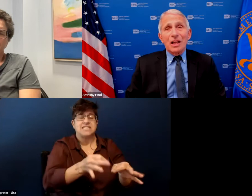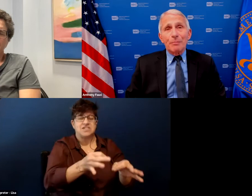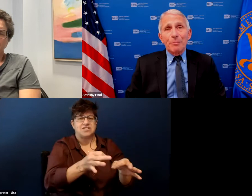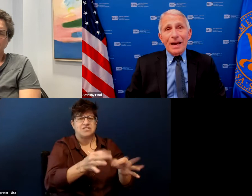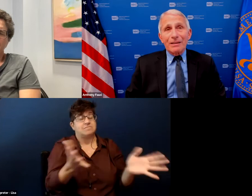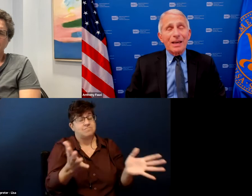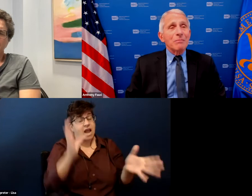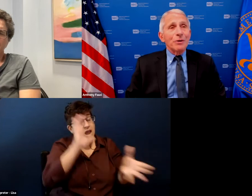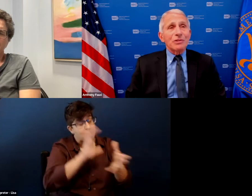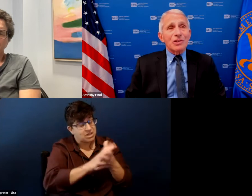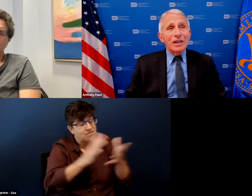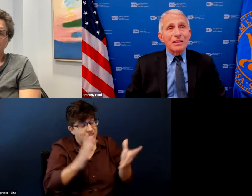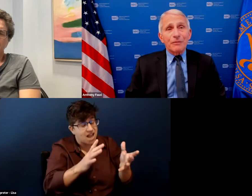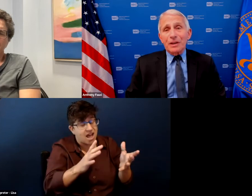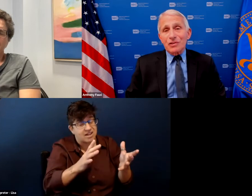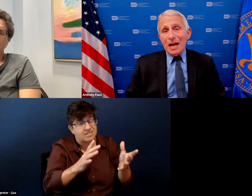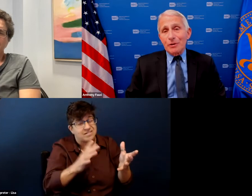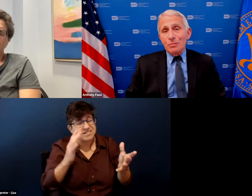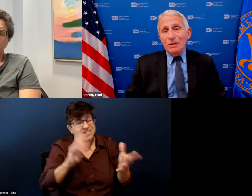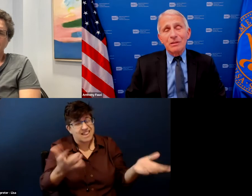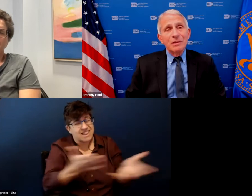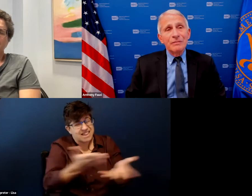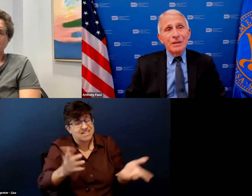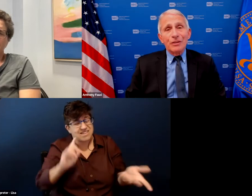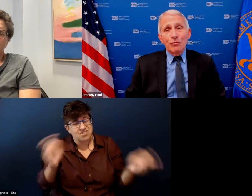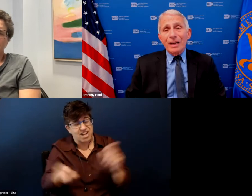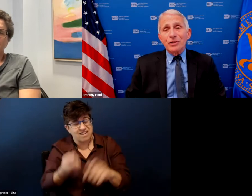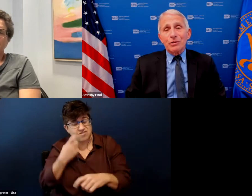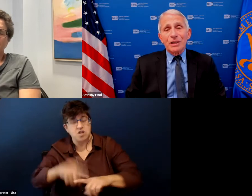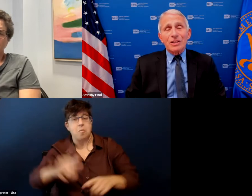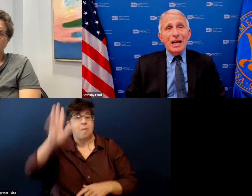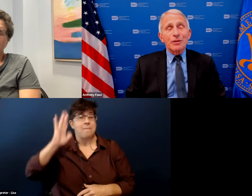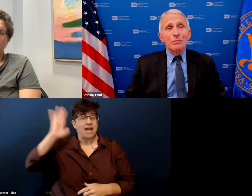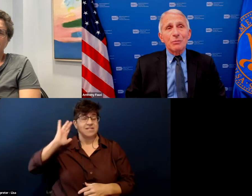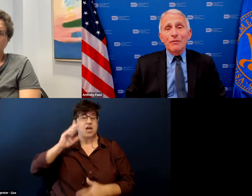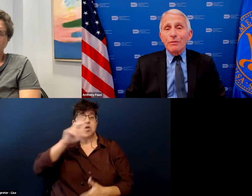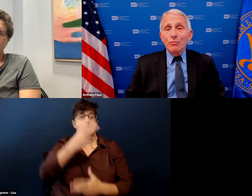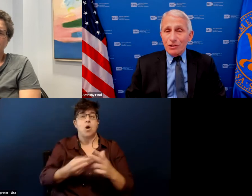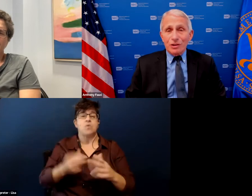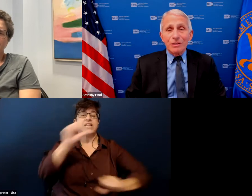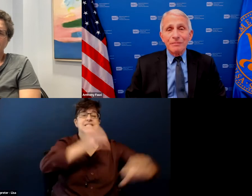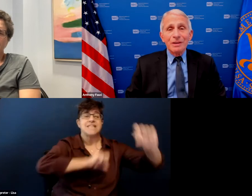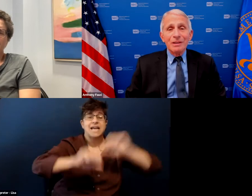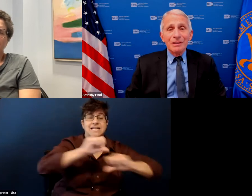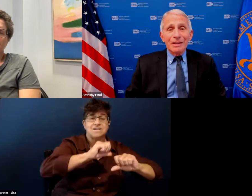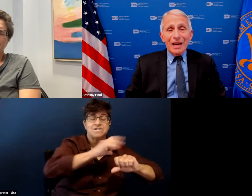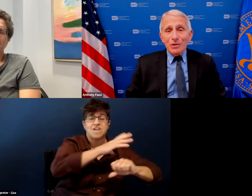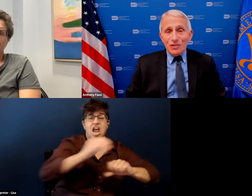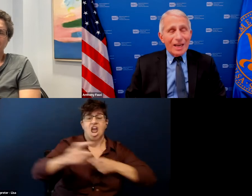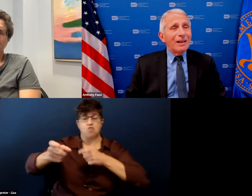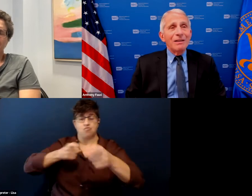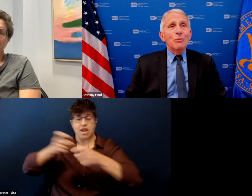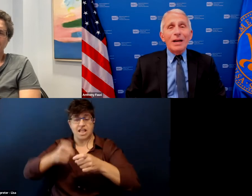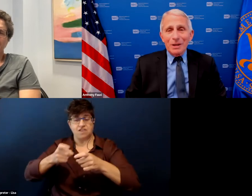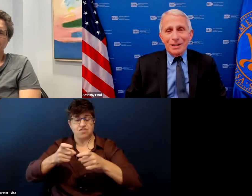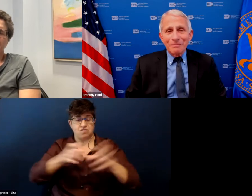changed a lot but back then both the scientific establishment and the regulatory establishment were very rigid and they were